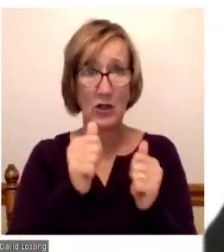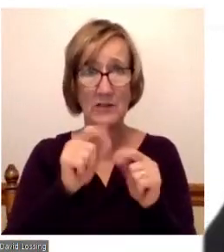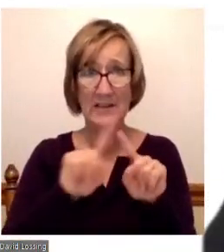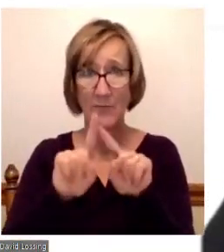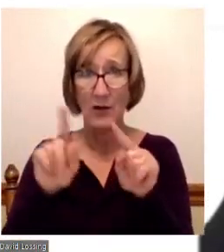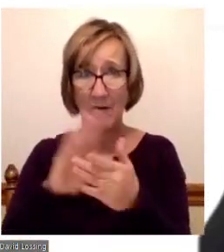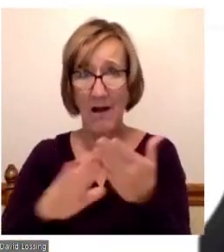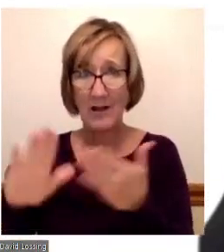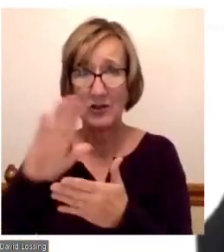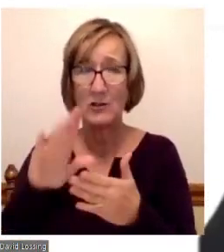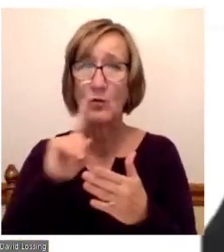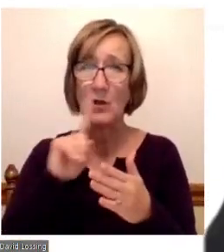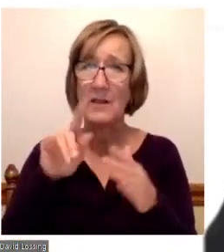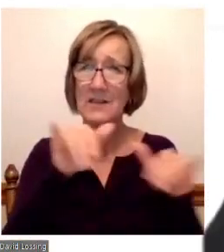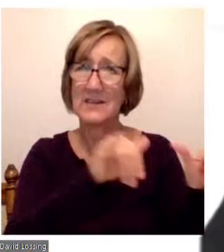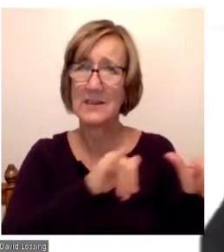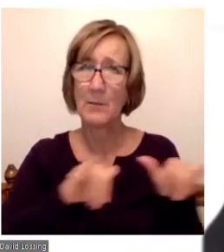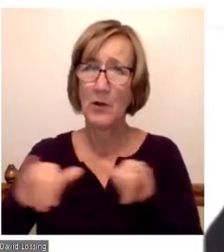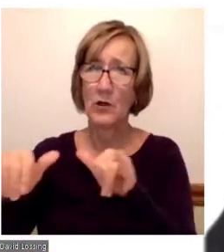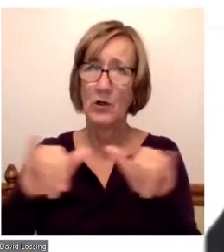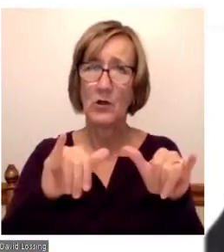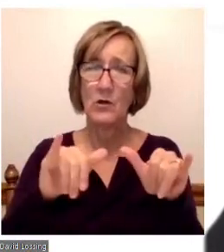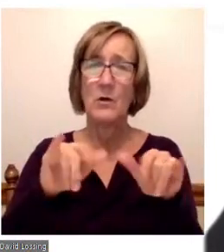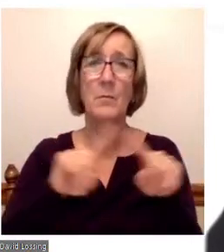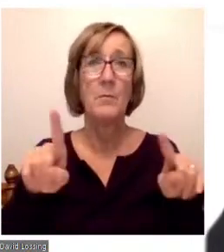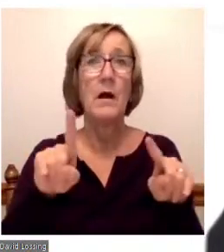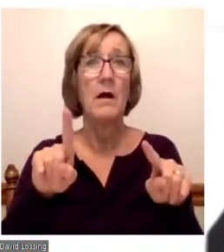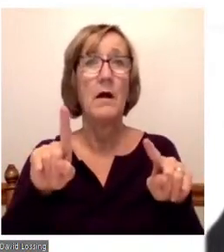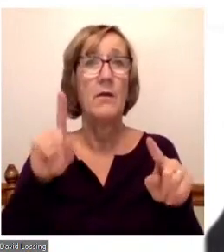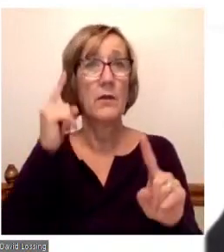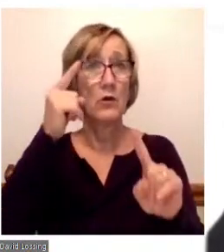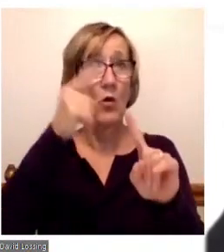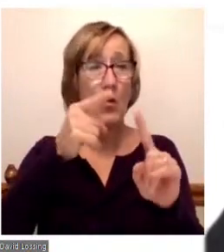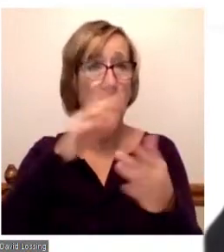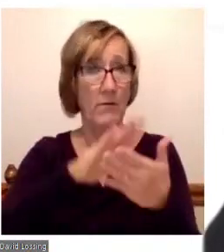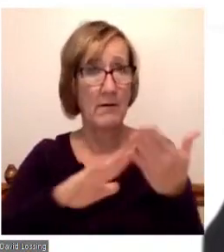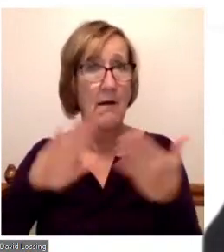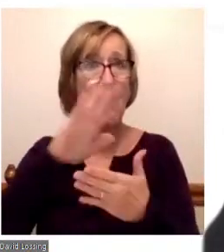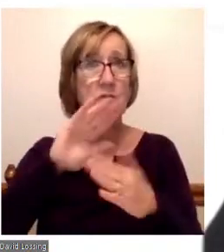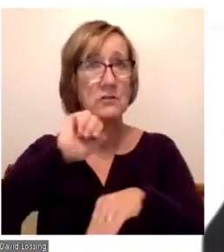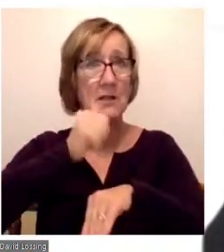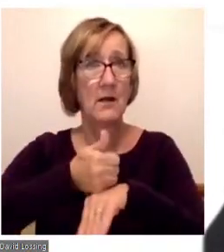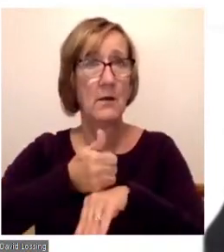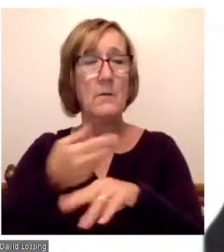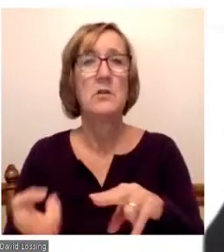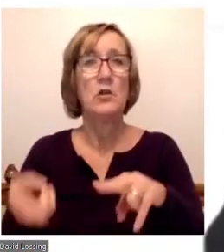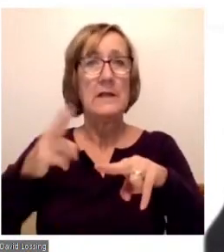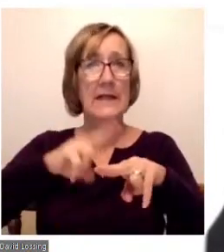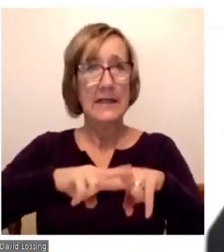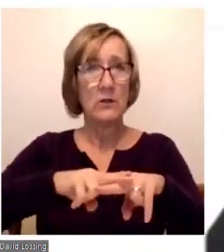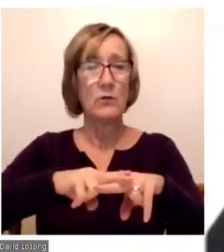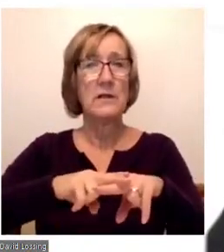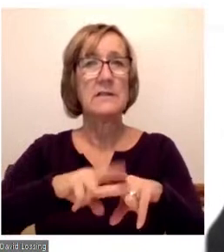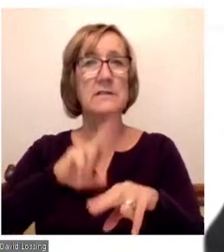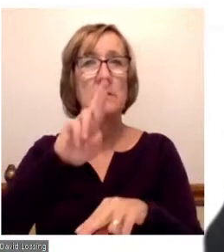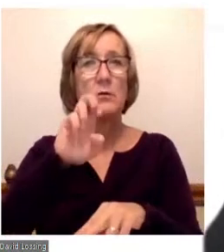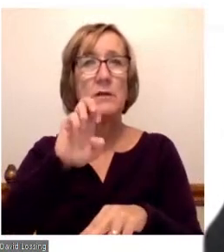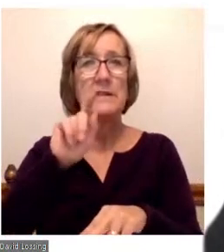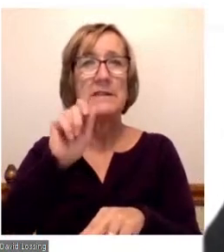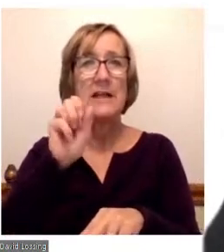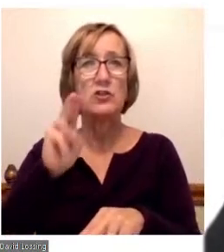similar. And the goal that the college has set forth is to increase retention by 5%